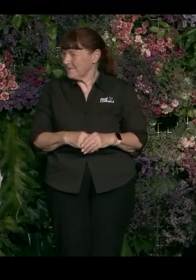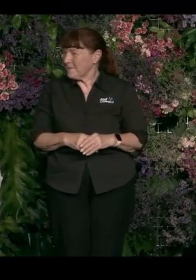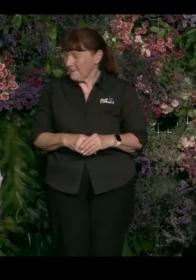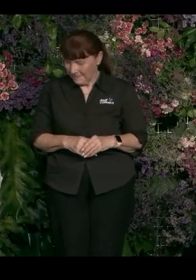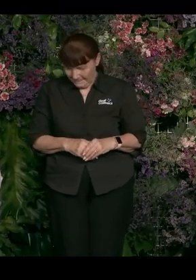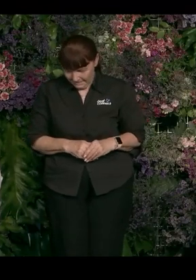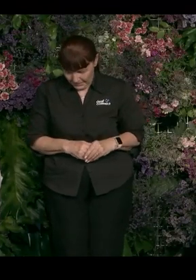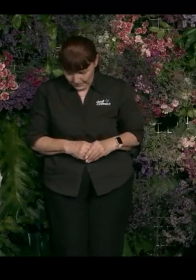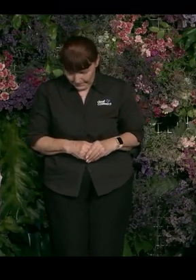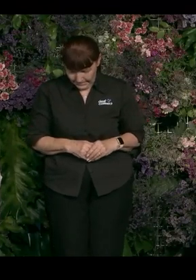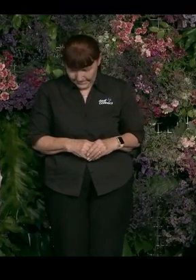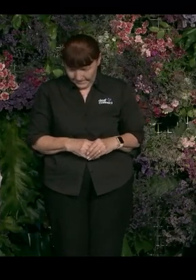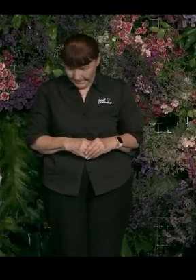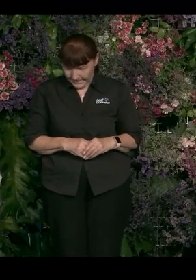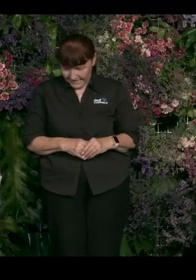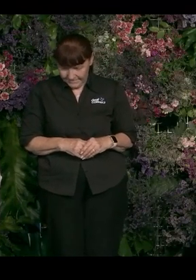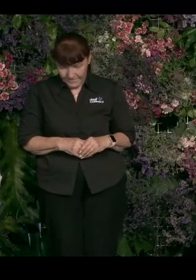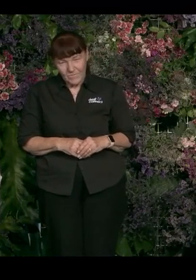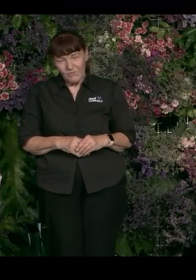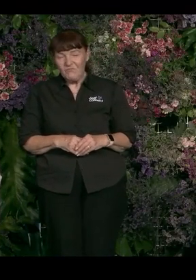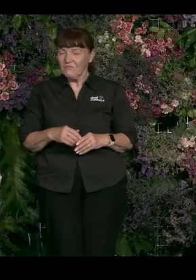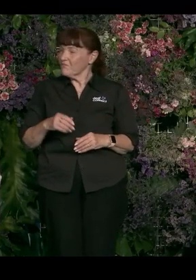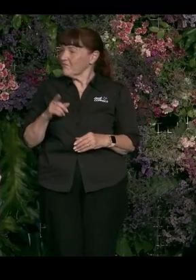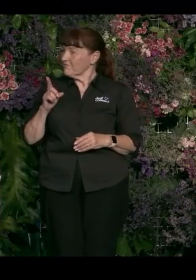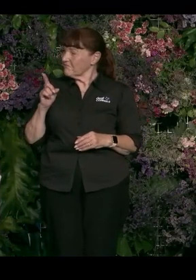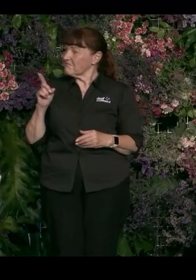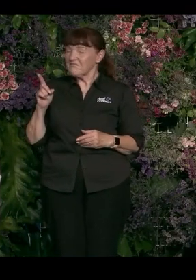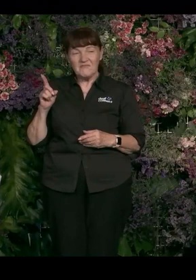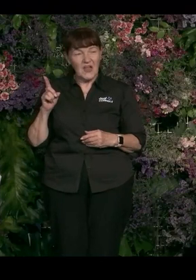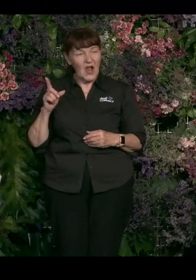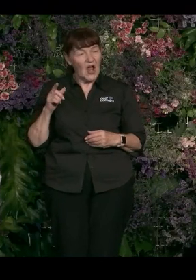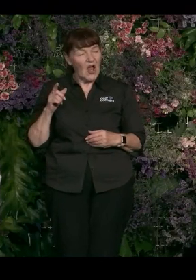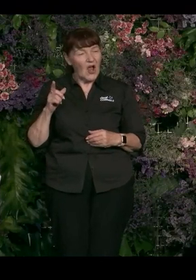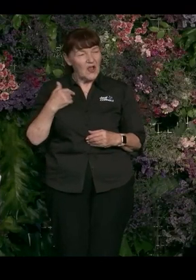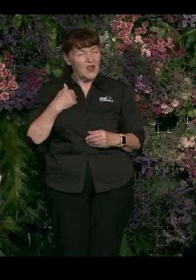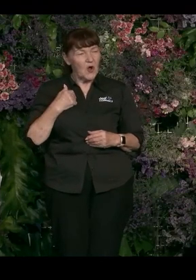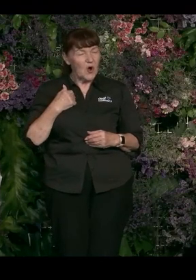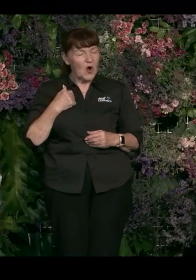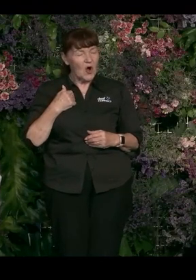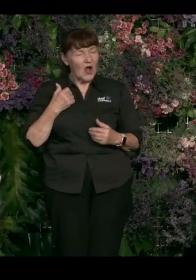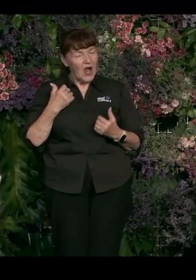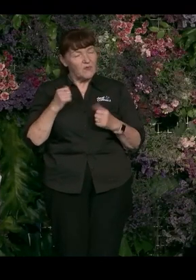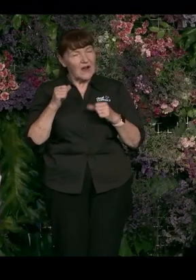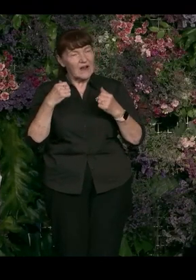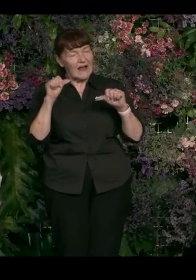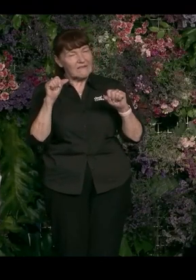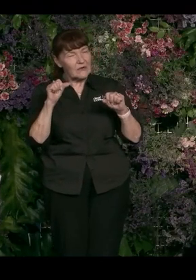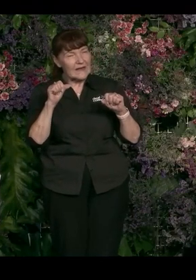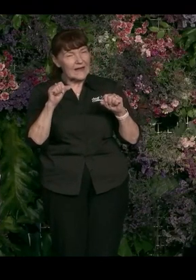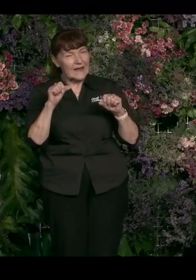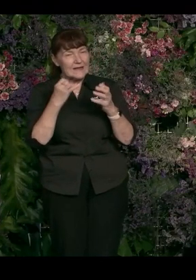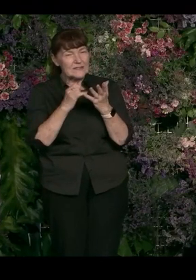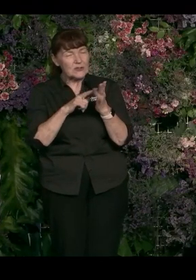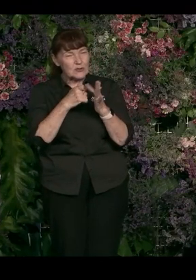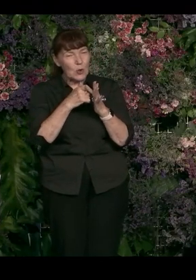you have, well, you're a recovering stockbroker. Recovering banker, I'd like to say, yes.